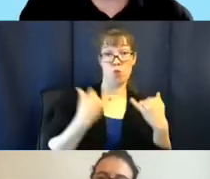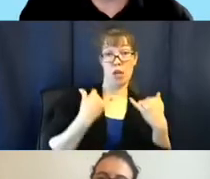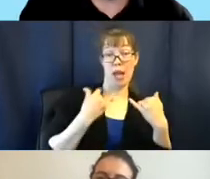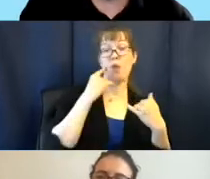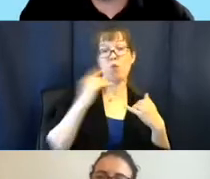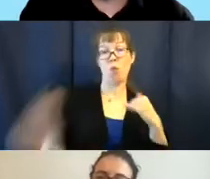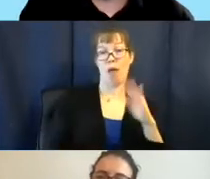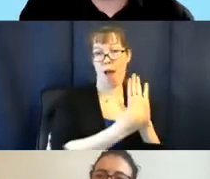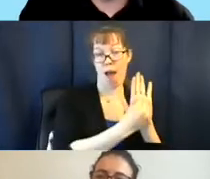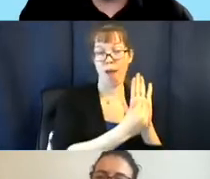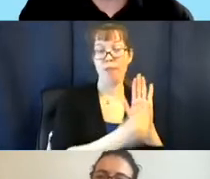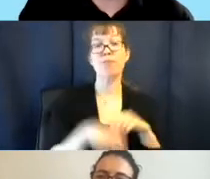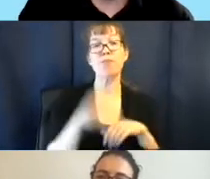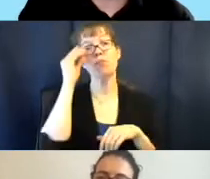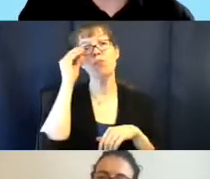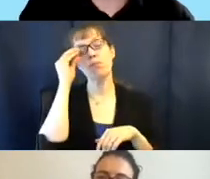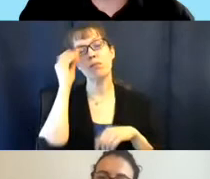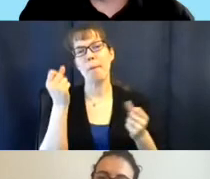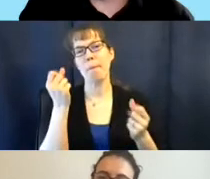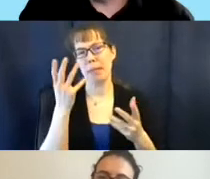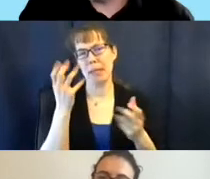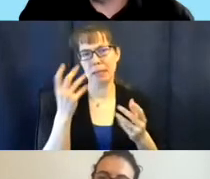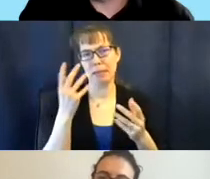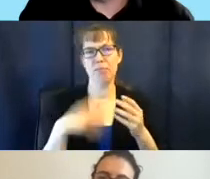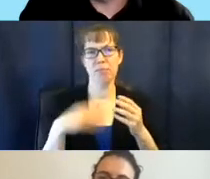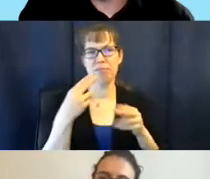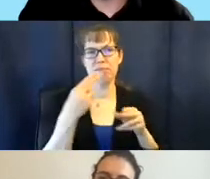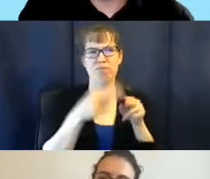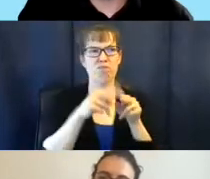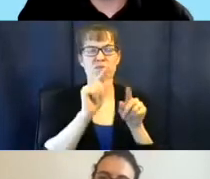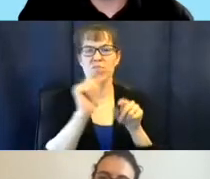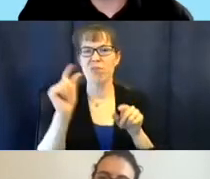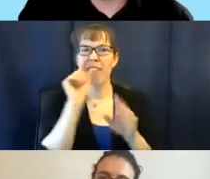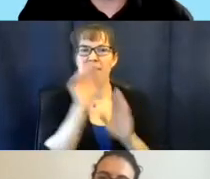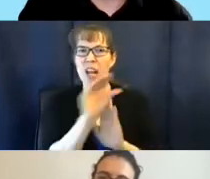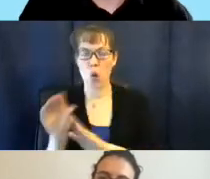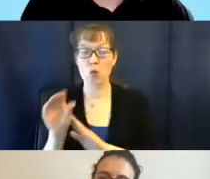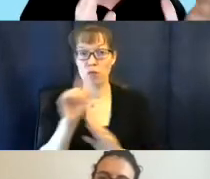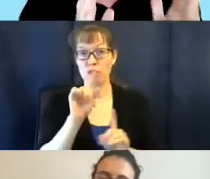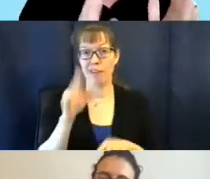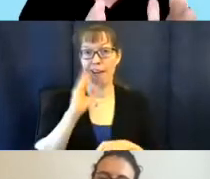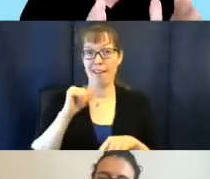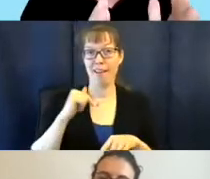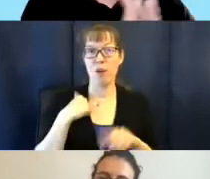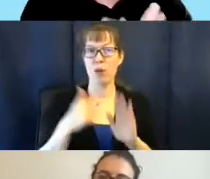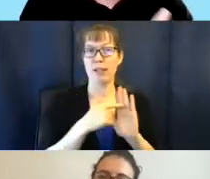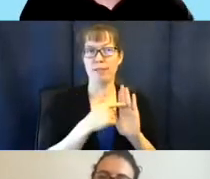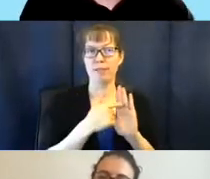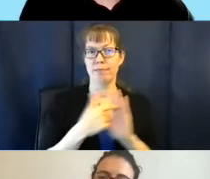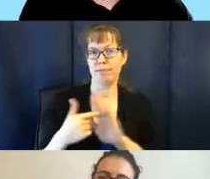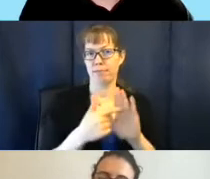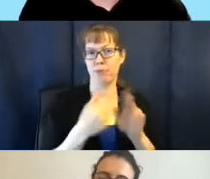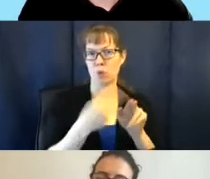event here today, and many, many shorter videos. If you've been to our events, you know that we featured short videos